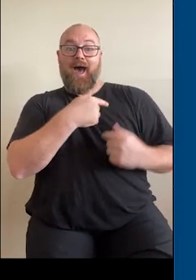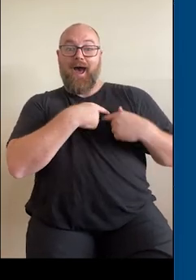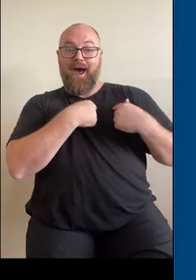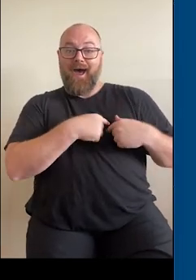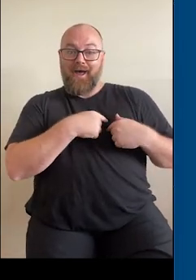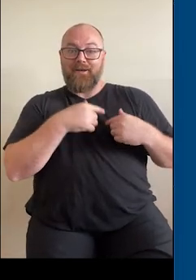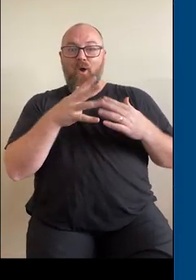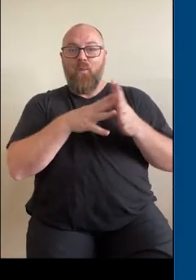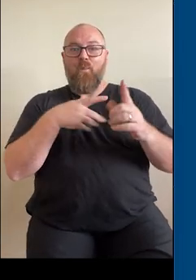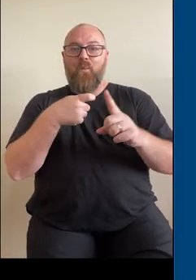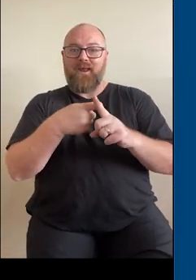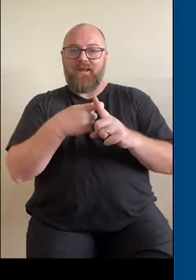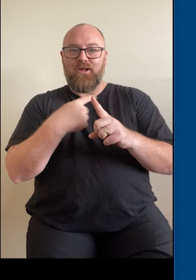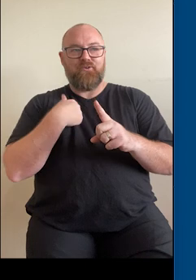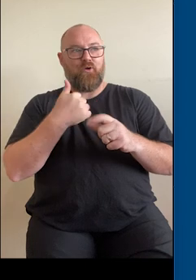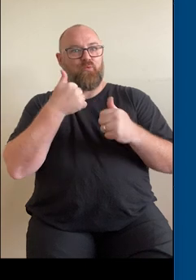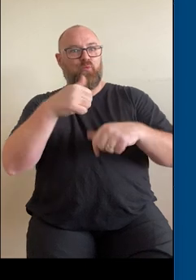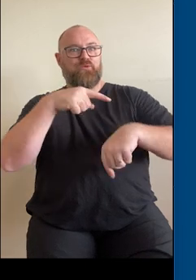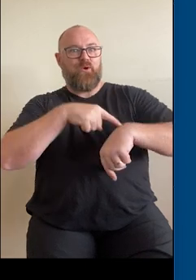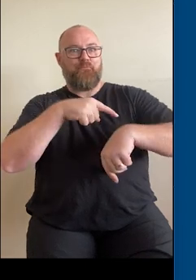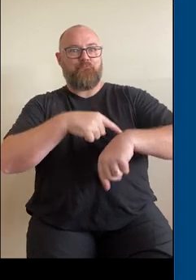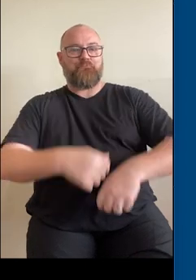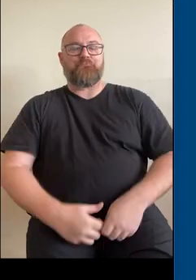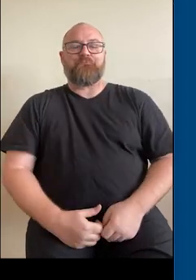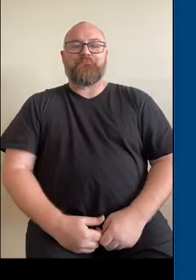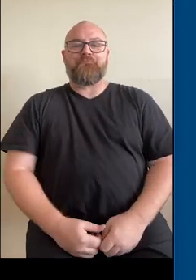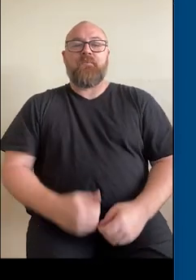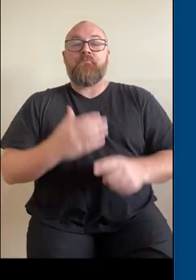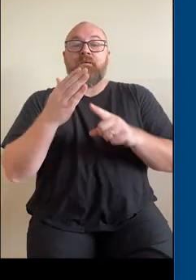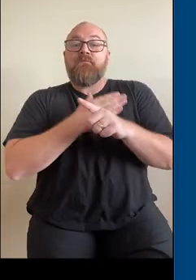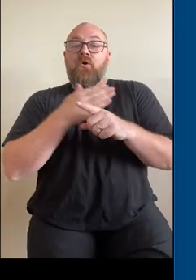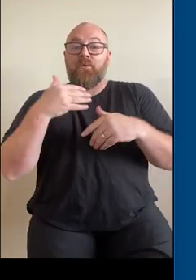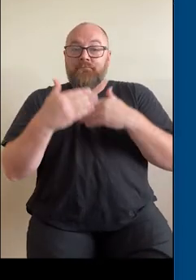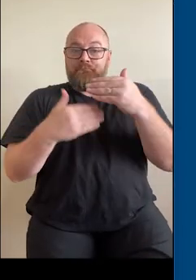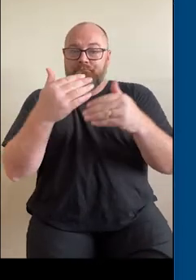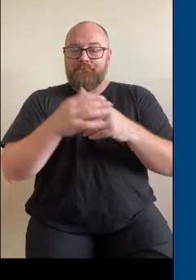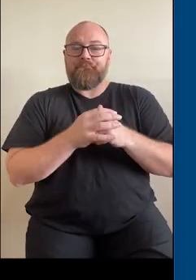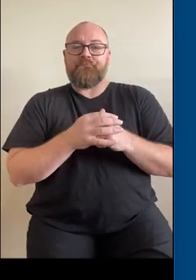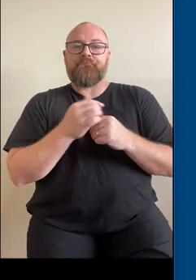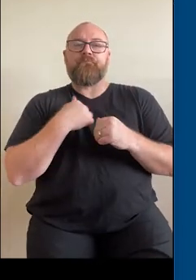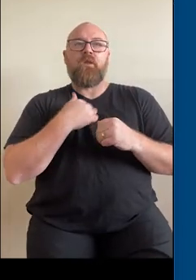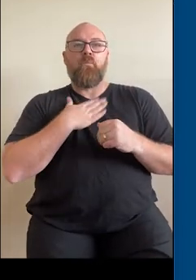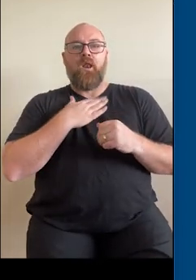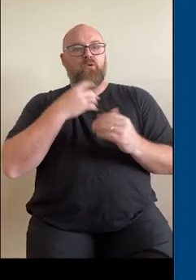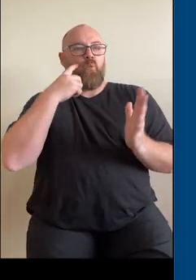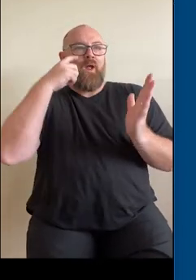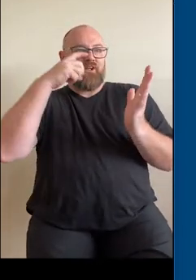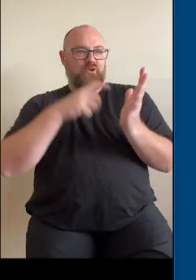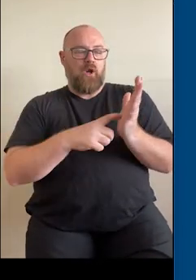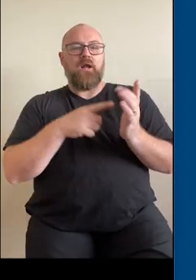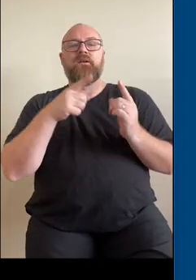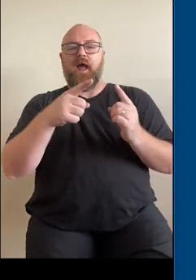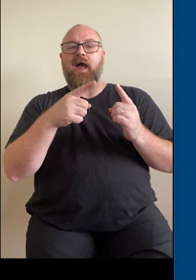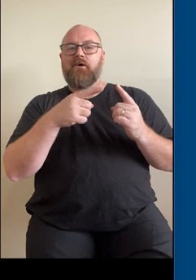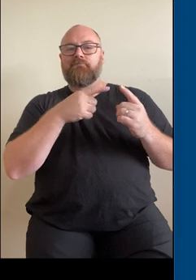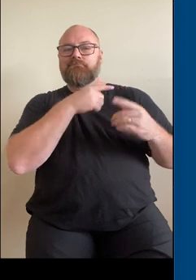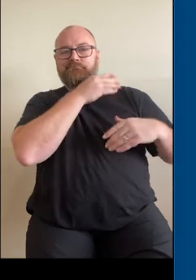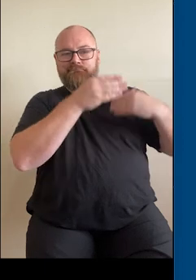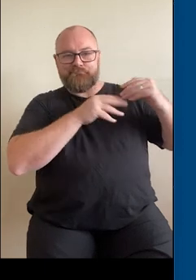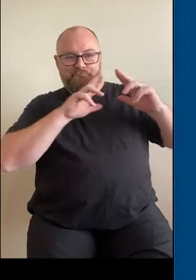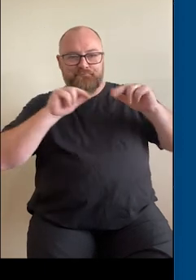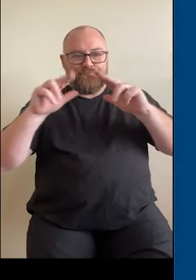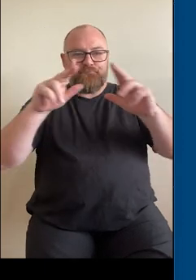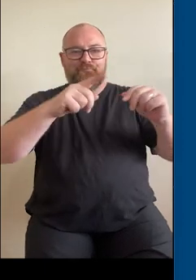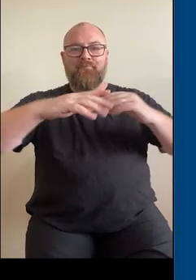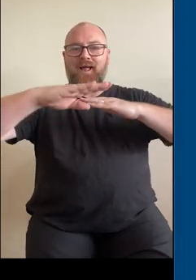timely to be doing this. But before we kick off I would like to acknowledge the traditional custodians of the